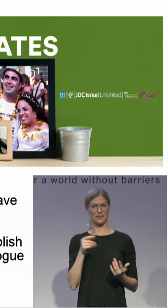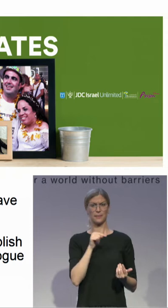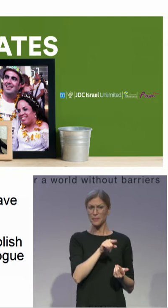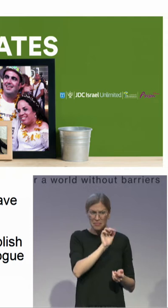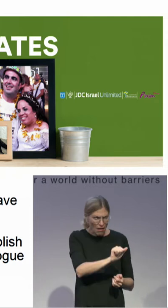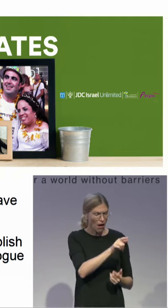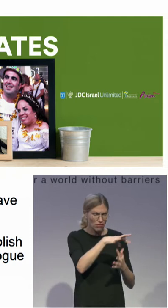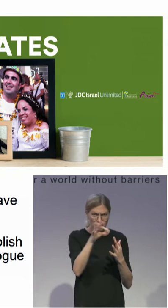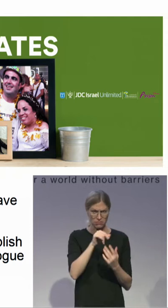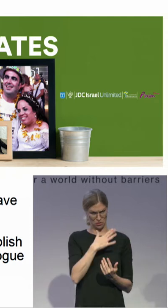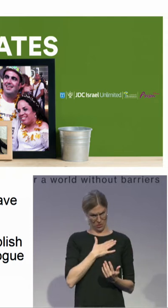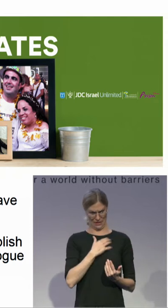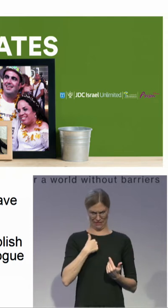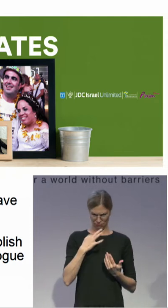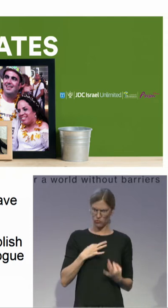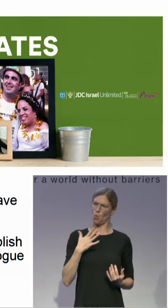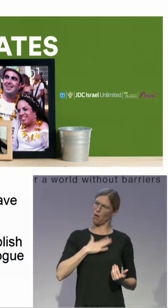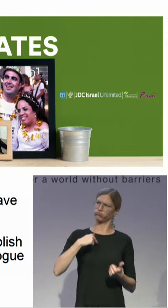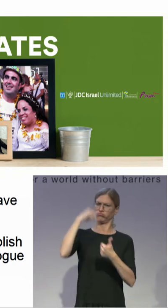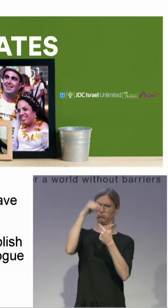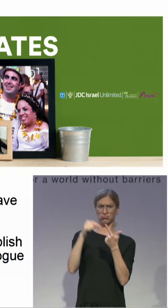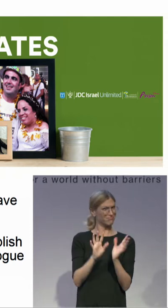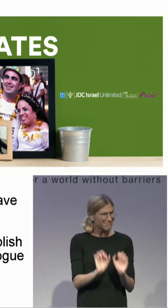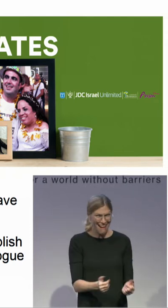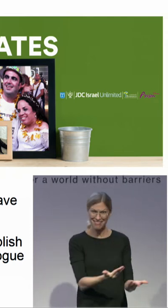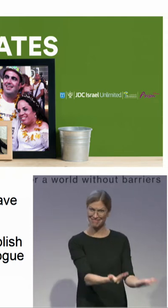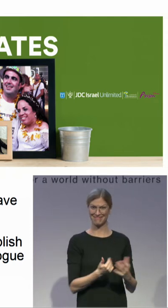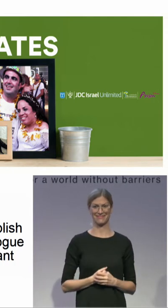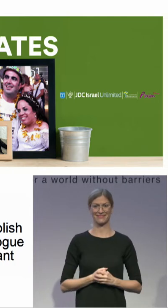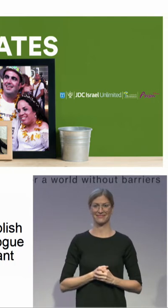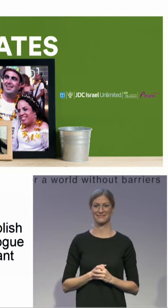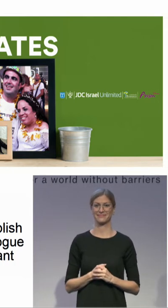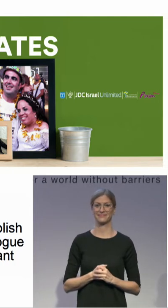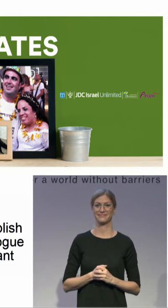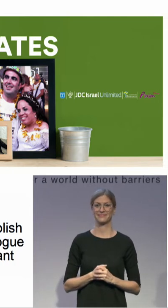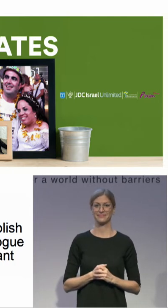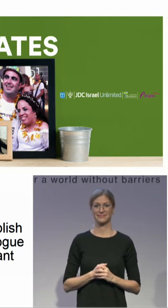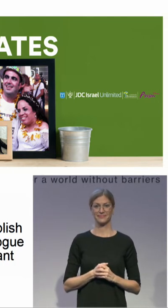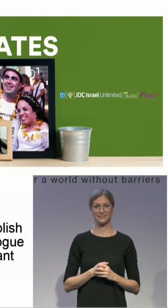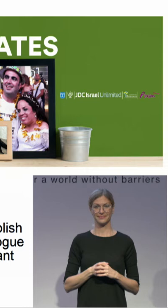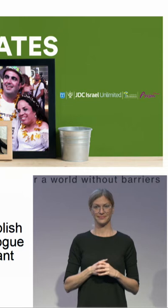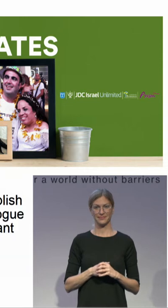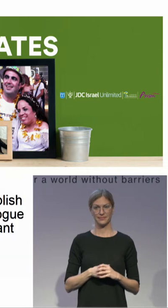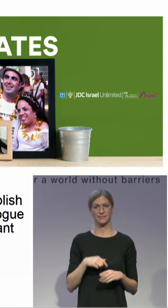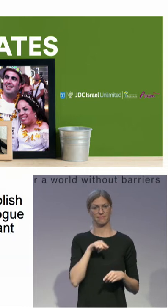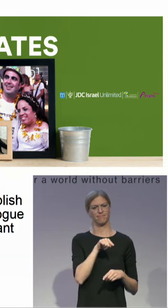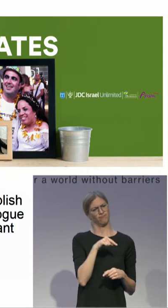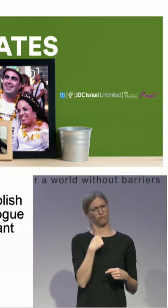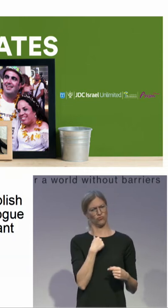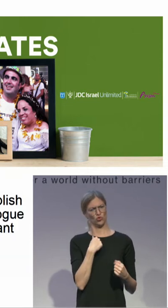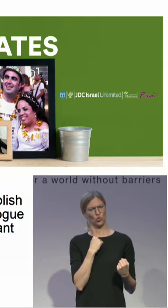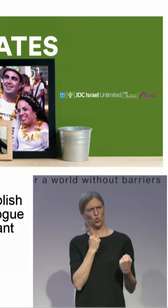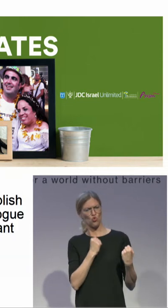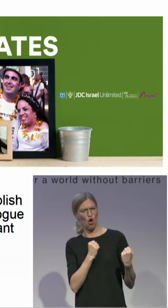want for ourselves. And it's also very connected to supported decision-making